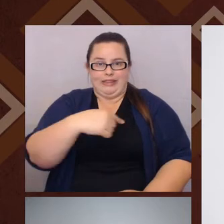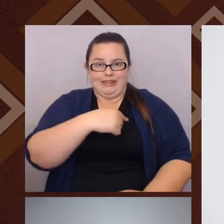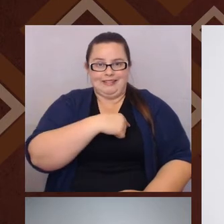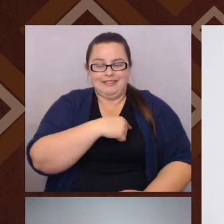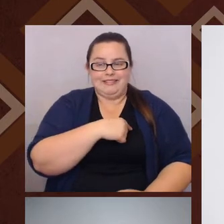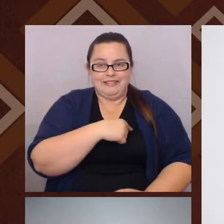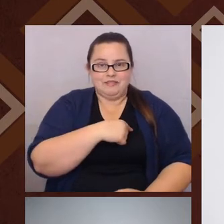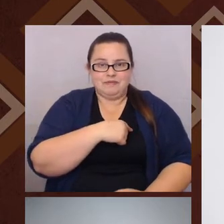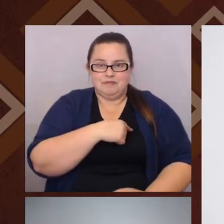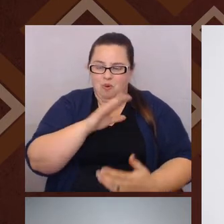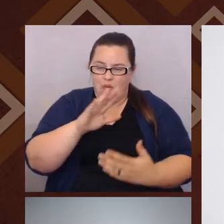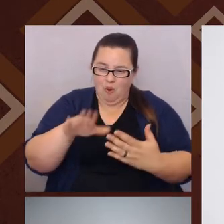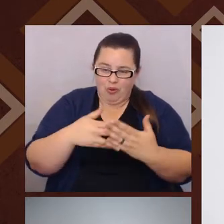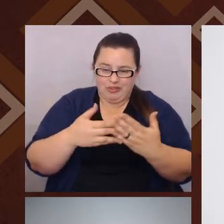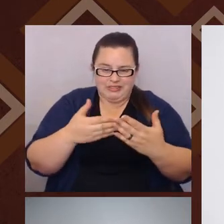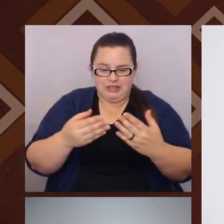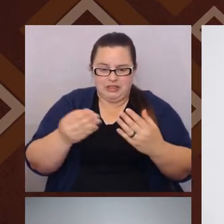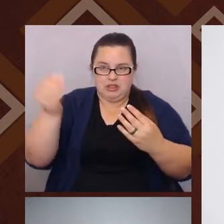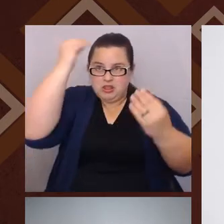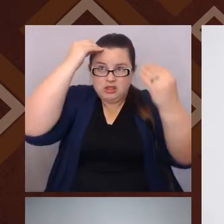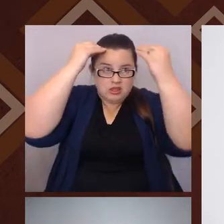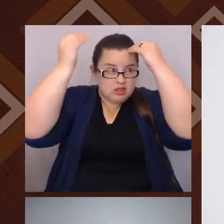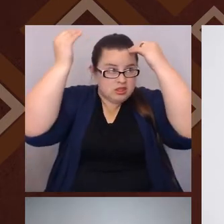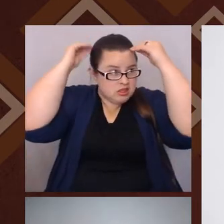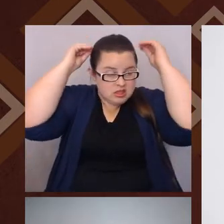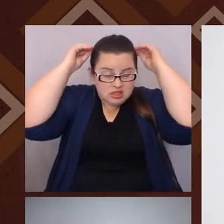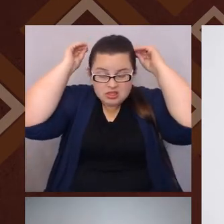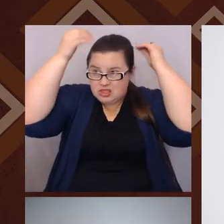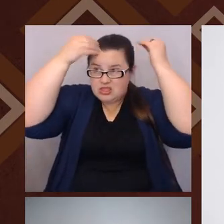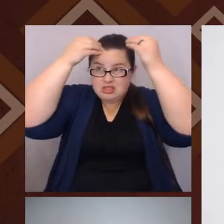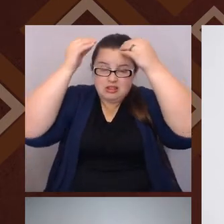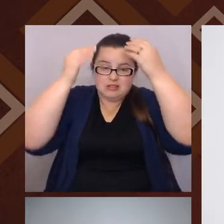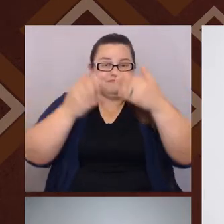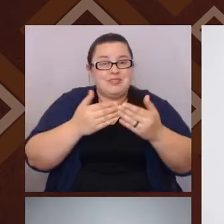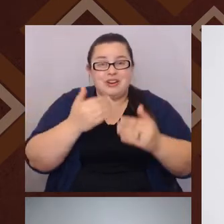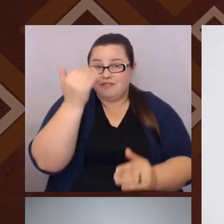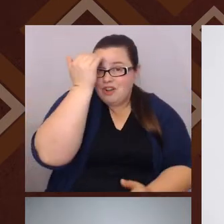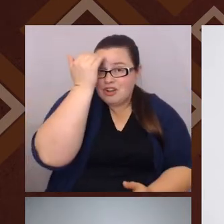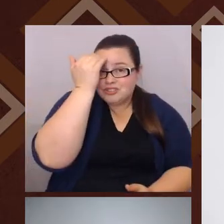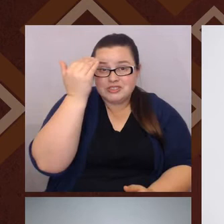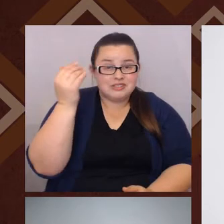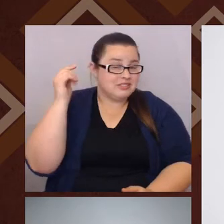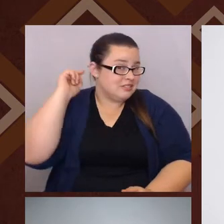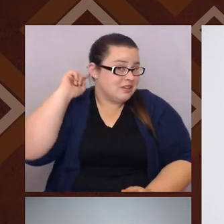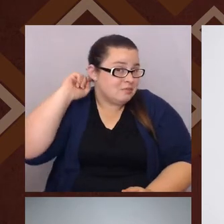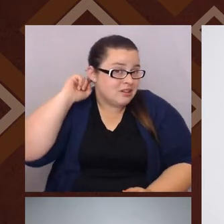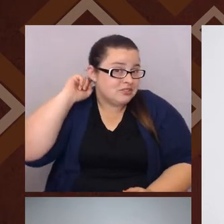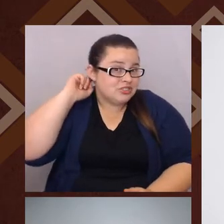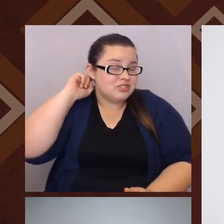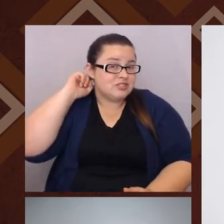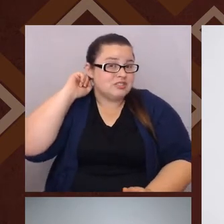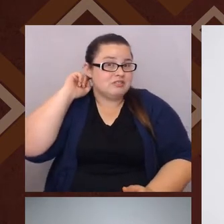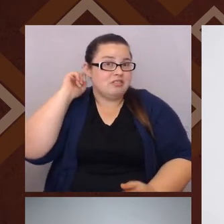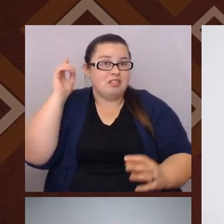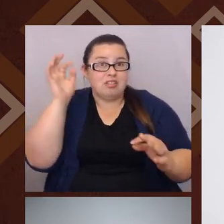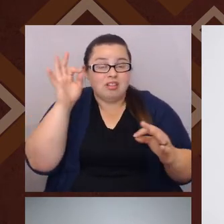these things embedded in us, whether it's consciously or subconsciously or non-consciously, these biases and also